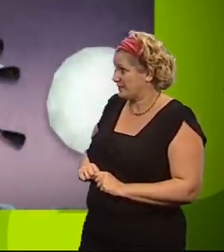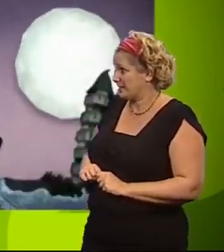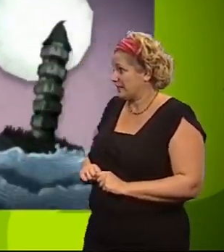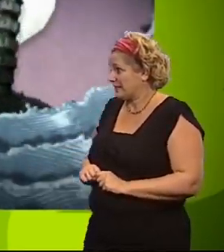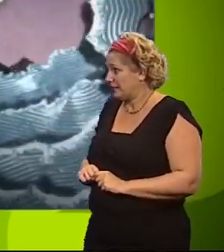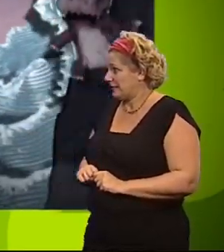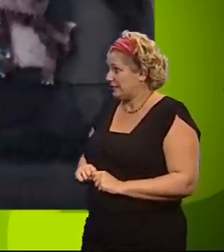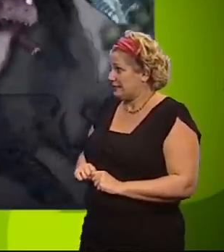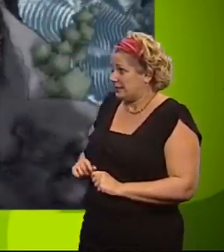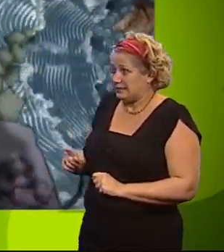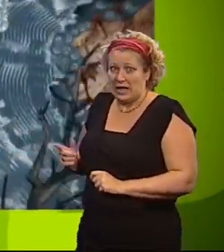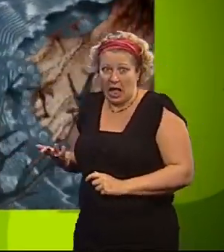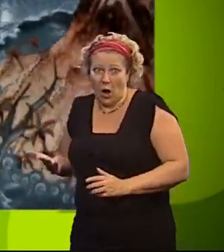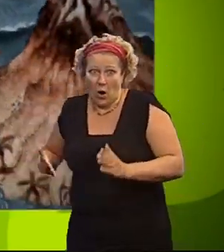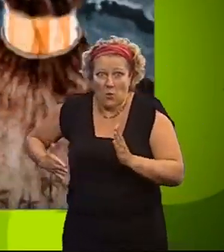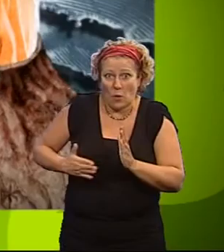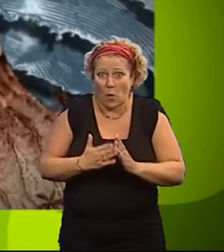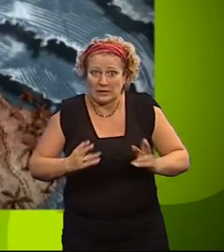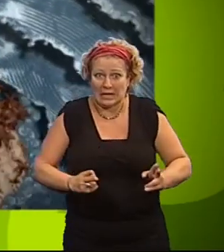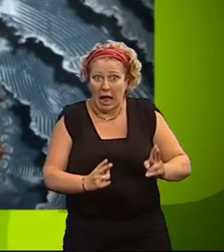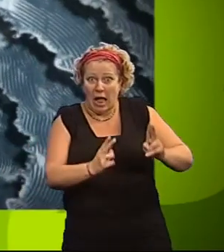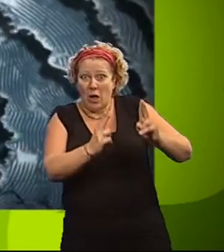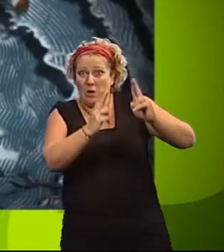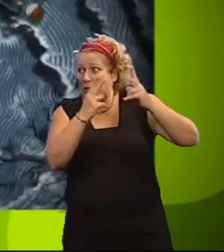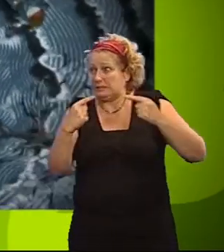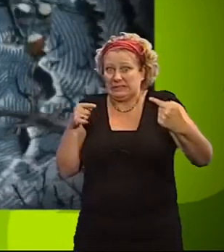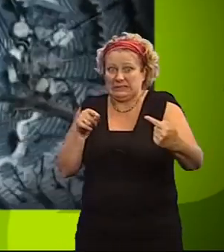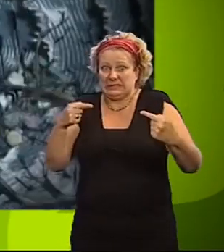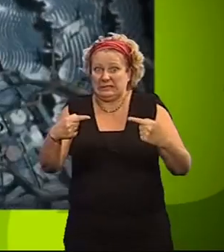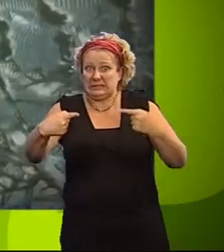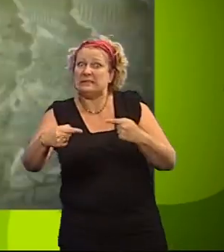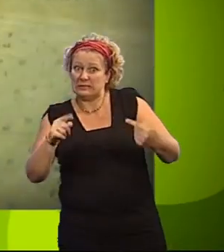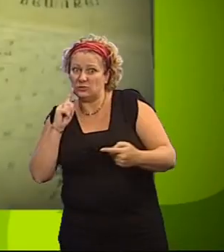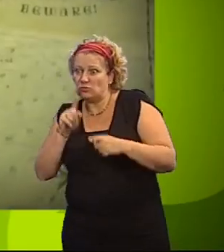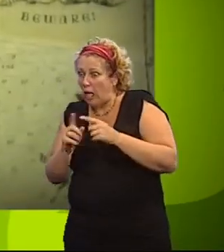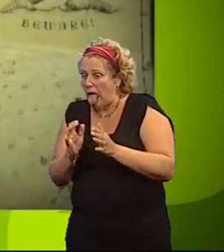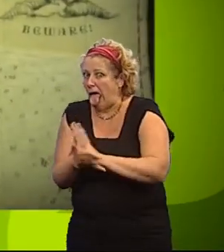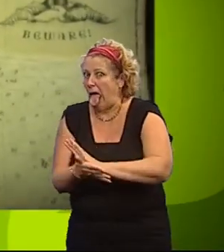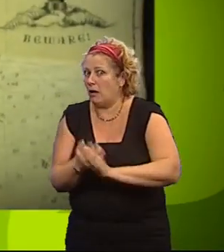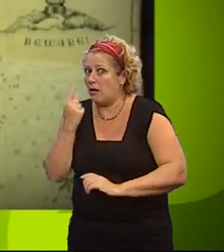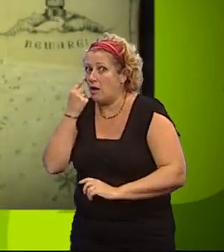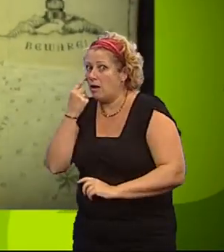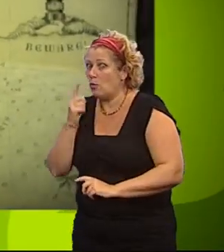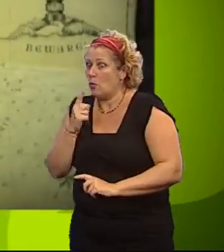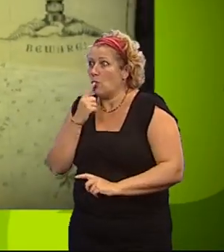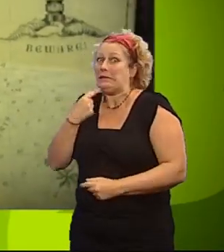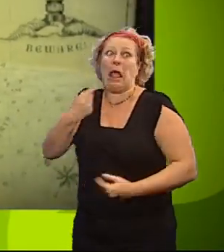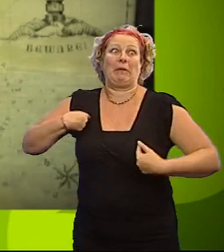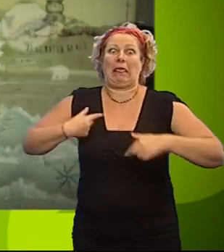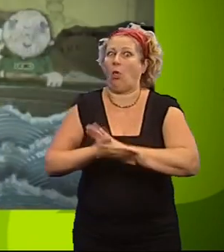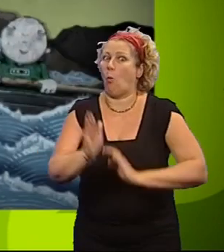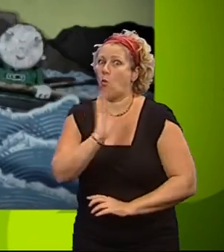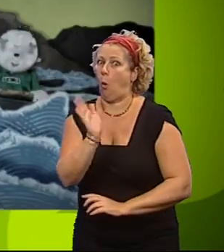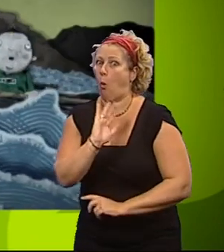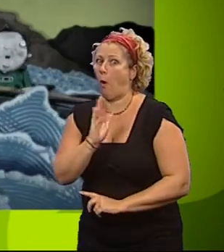Now it's off to the tower. You'll be up against each other. Sabotage the game, my friend, but do not blow your cover. am waiting for you, kiddies. Who will take the wrath?